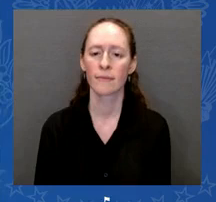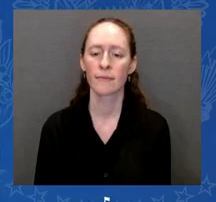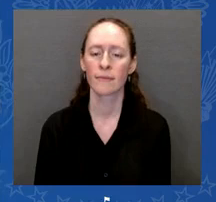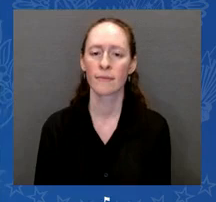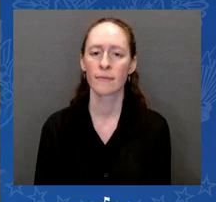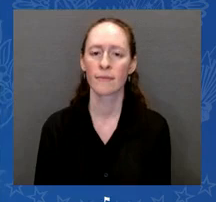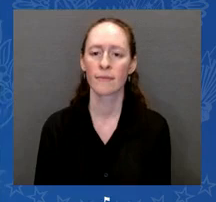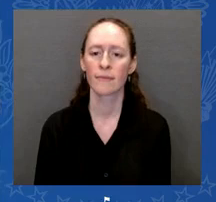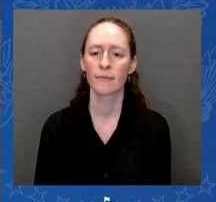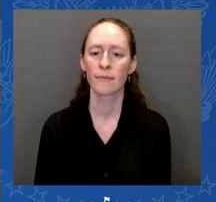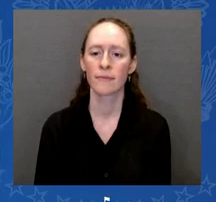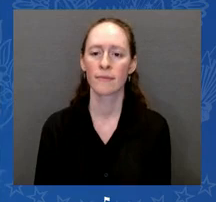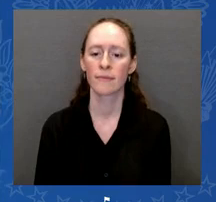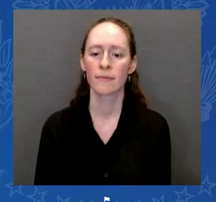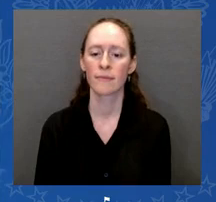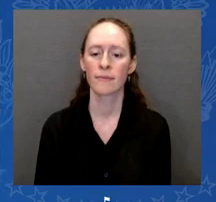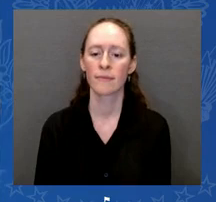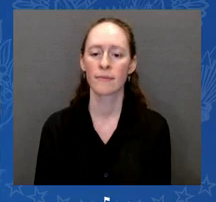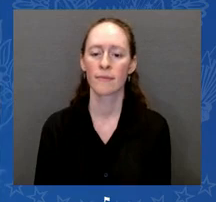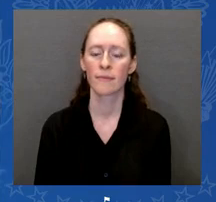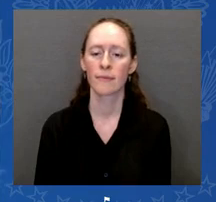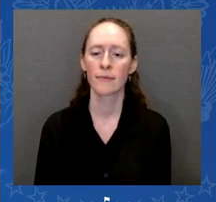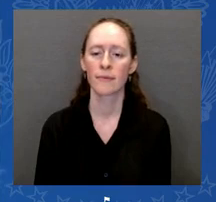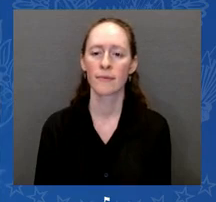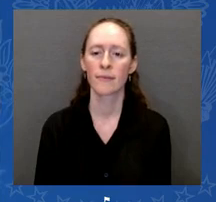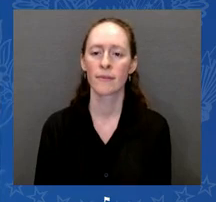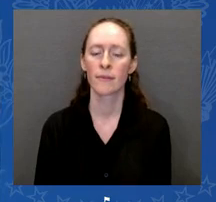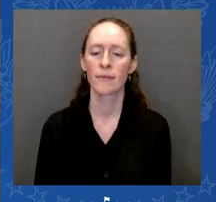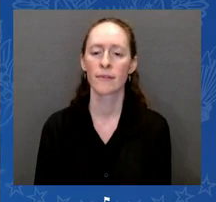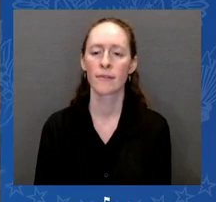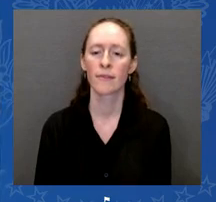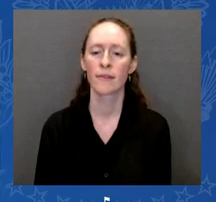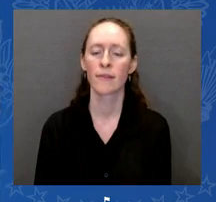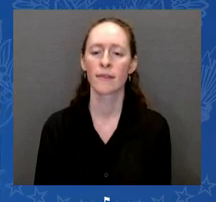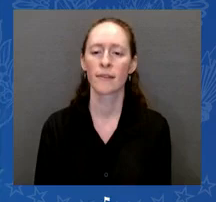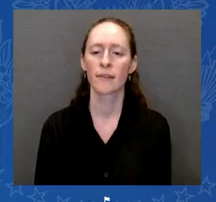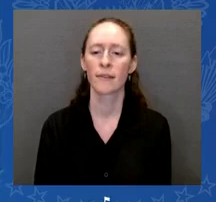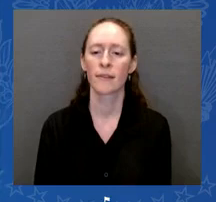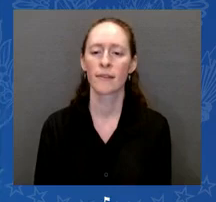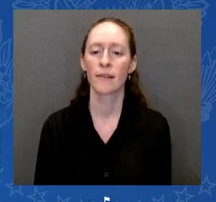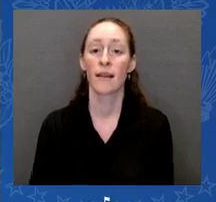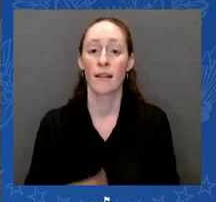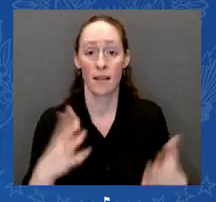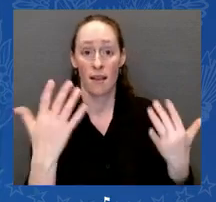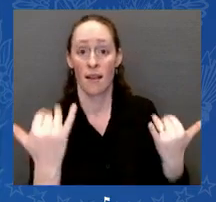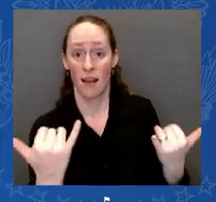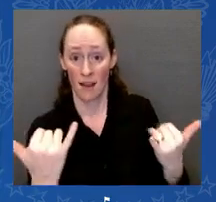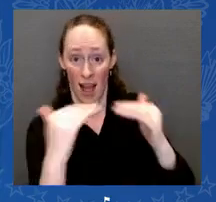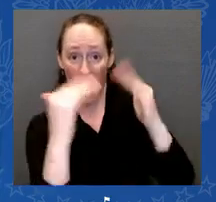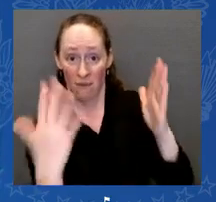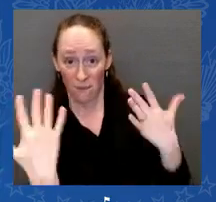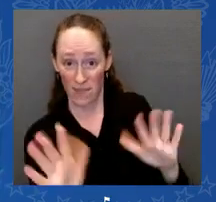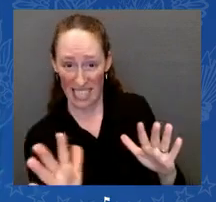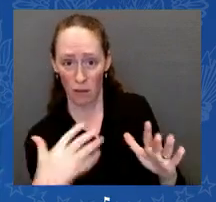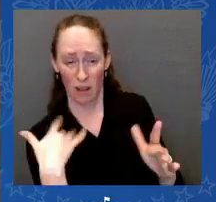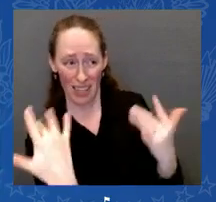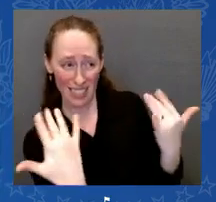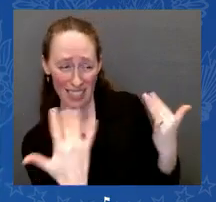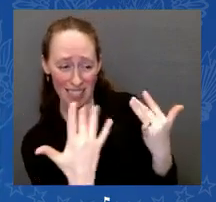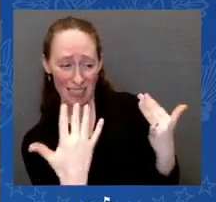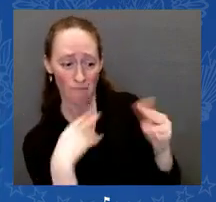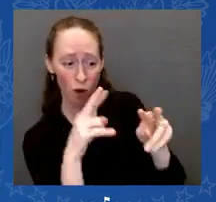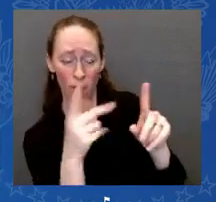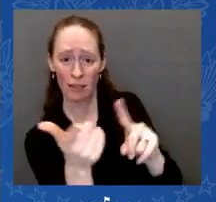We are now waiting for the Senate to act. More change is imminent because of you. All of you.